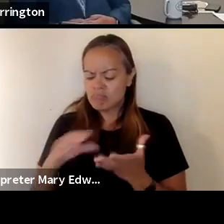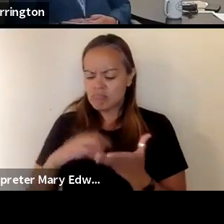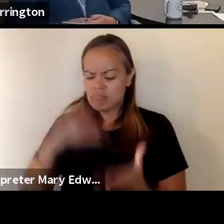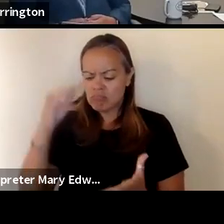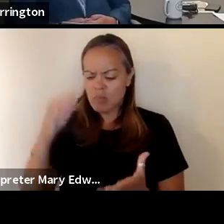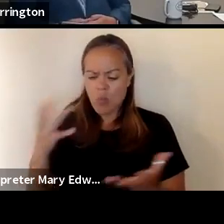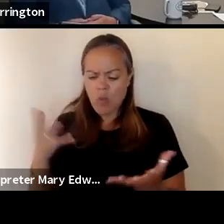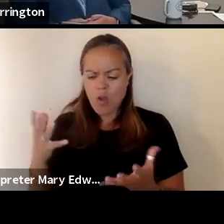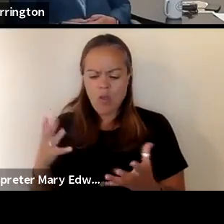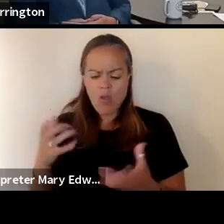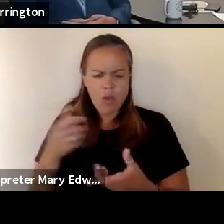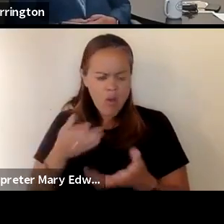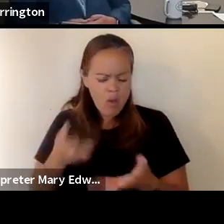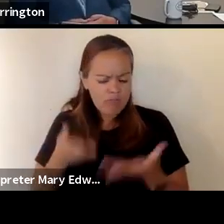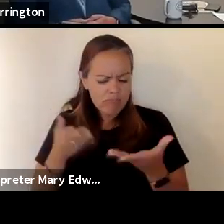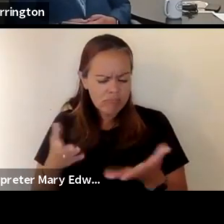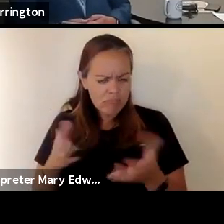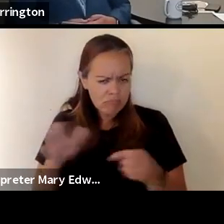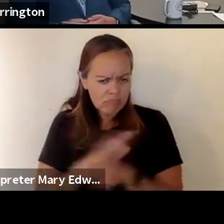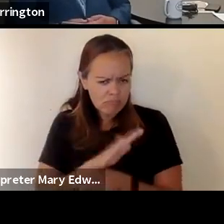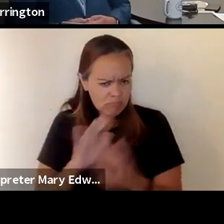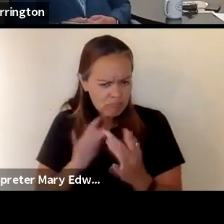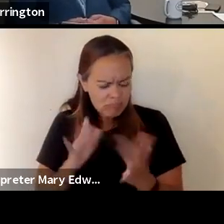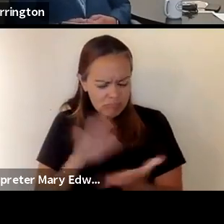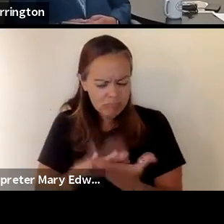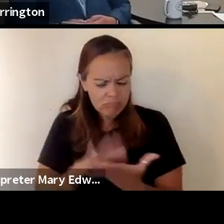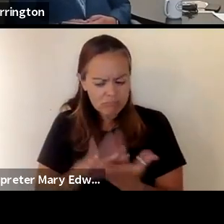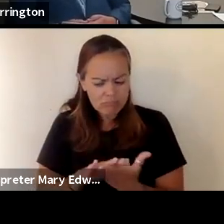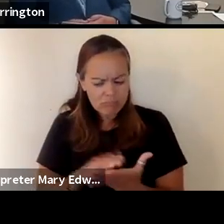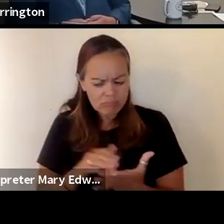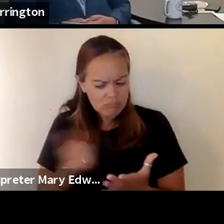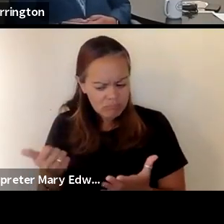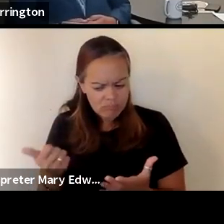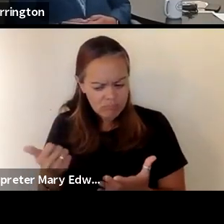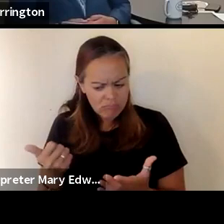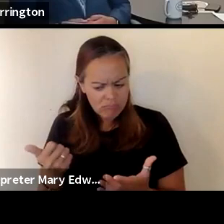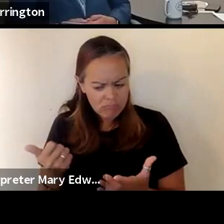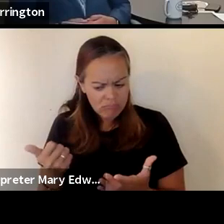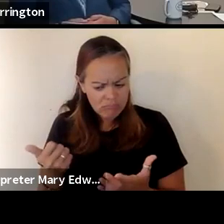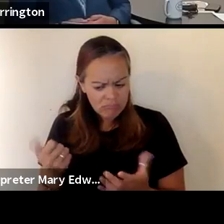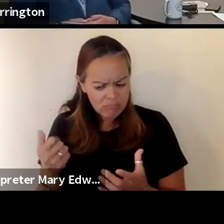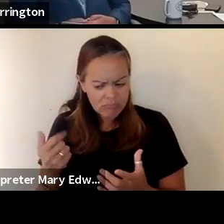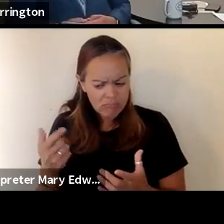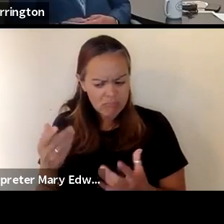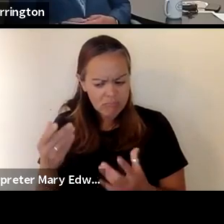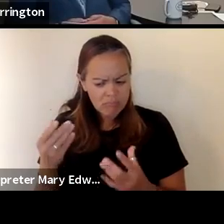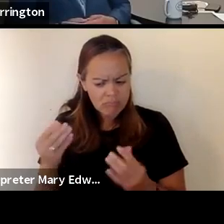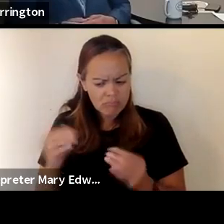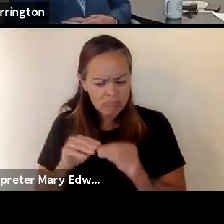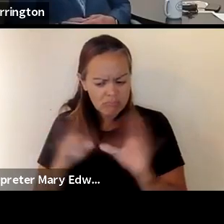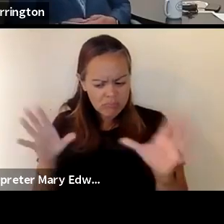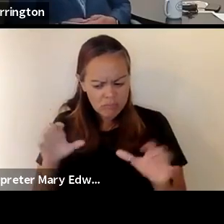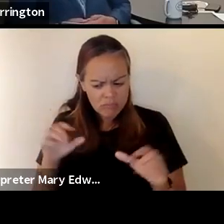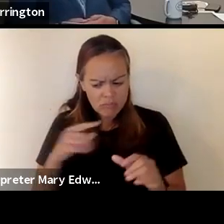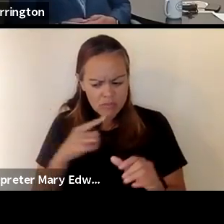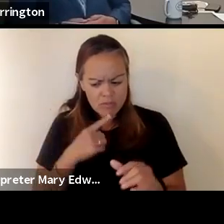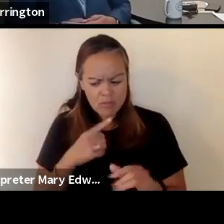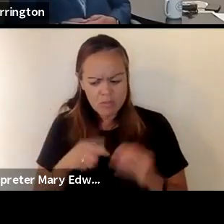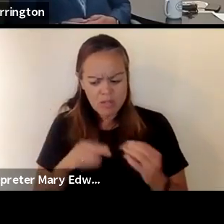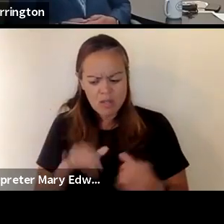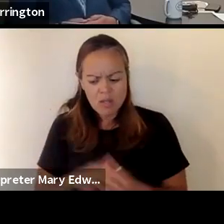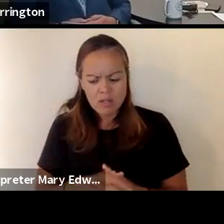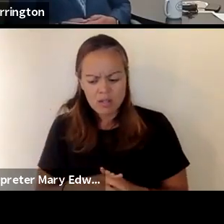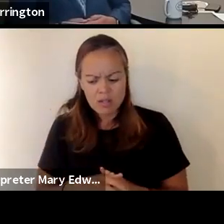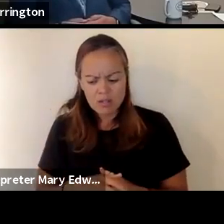are offering instead is a fully online school uh but is there any light you can shed on that and you know on basically